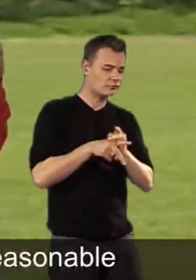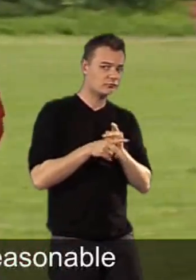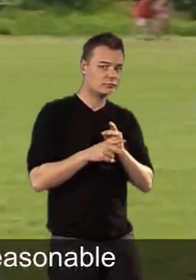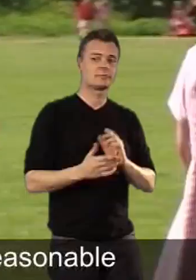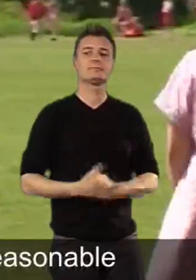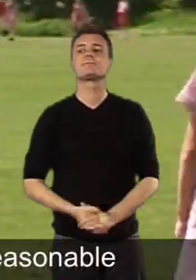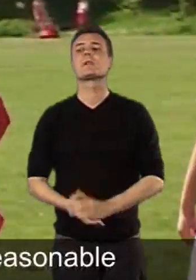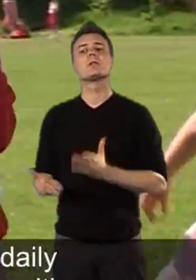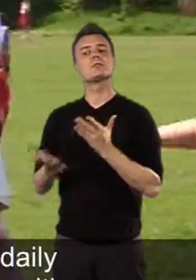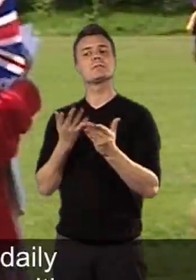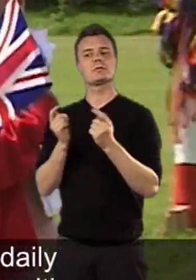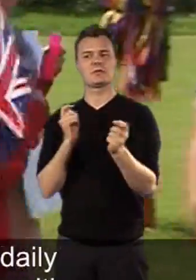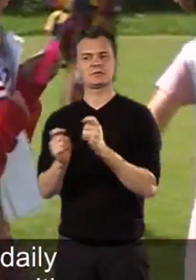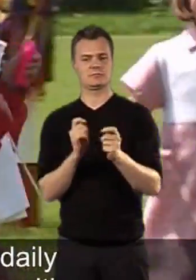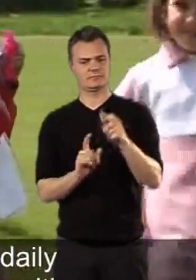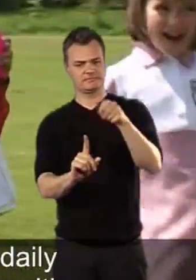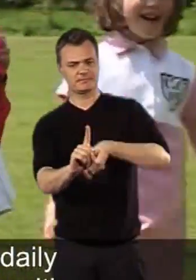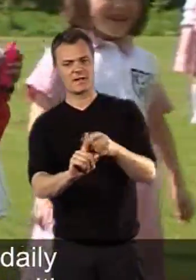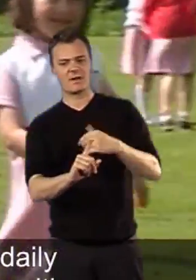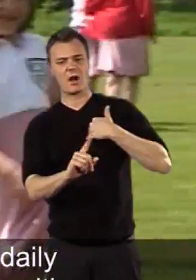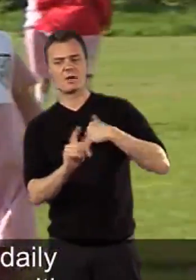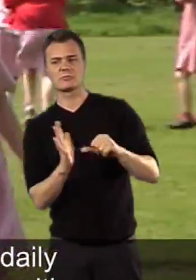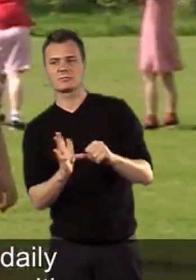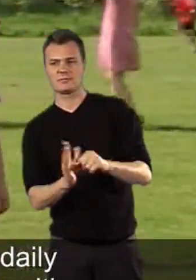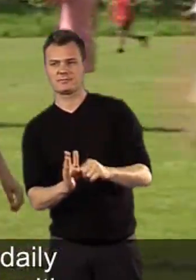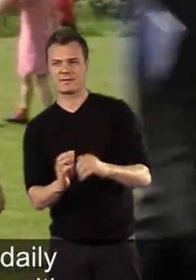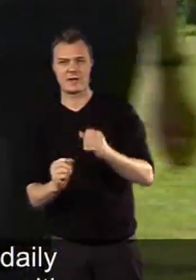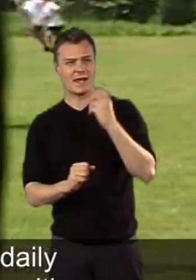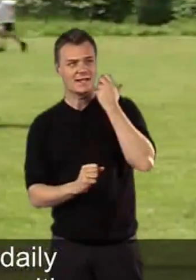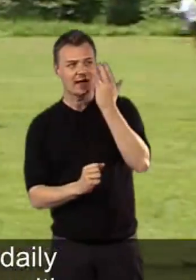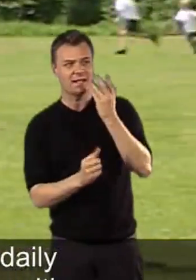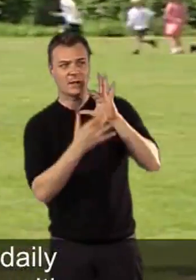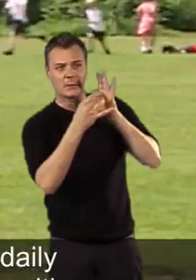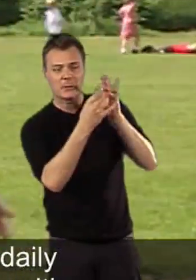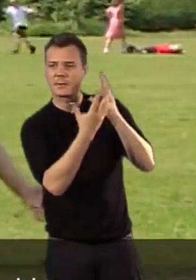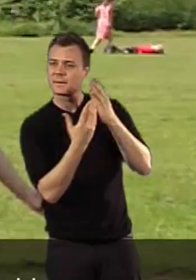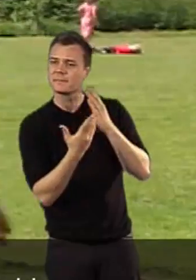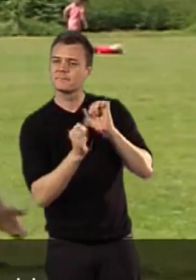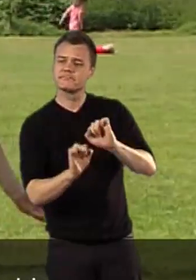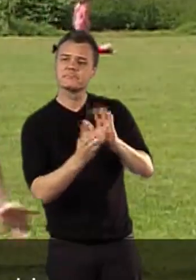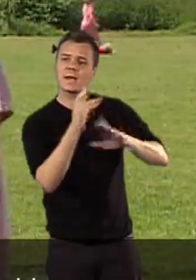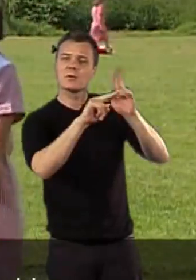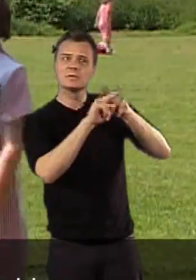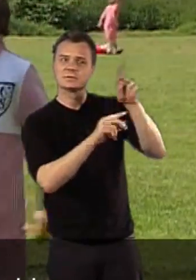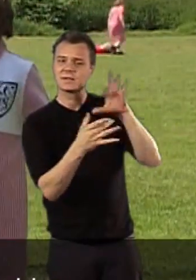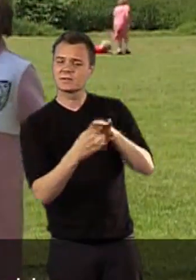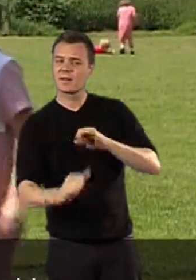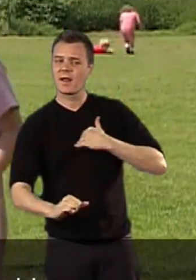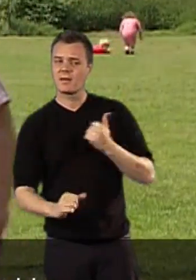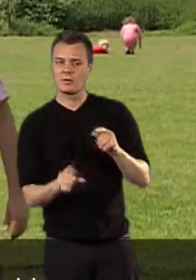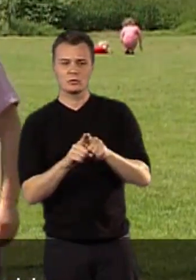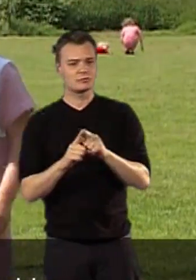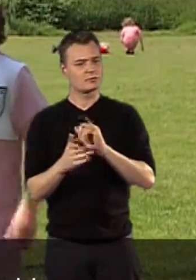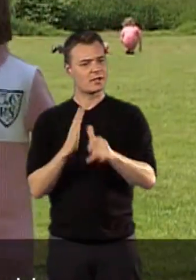Reasonable adjustments made to support Olivia who has a heart condition include daily liaison with her parents about her health and the provision of a